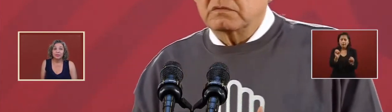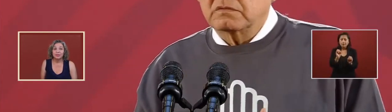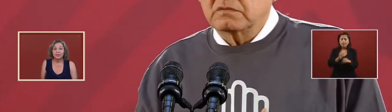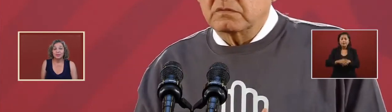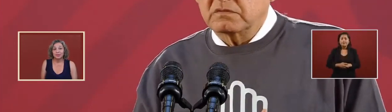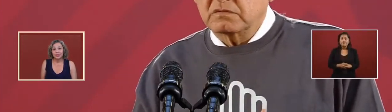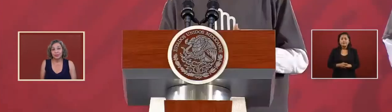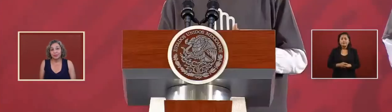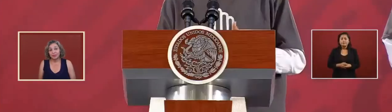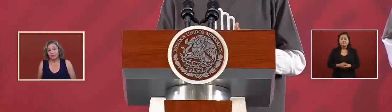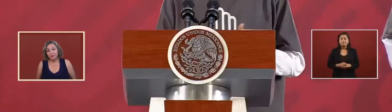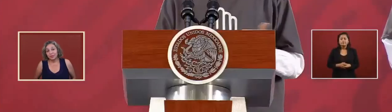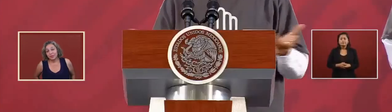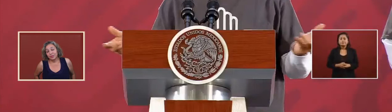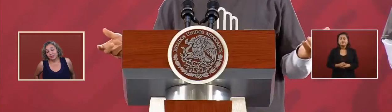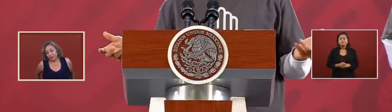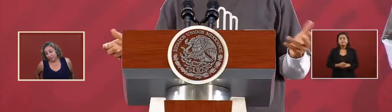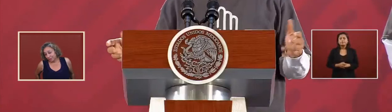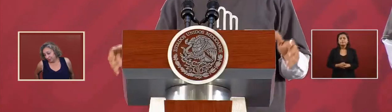defraud if